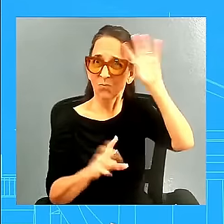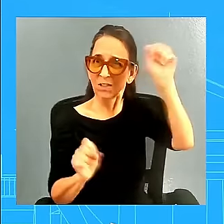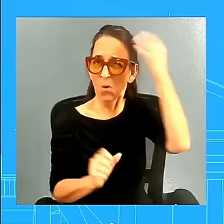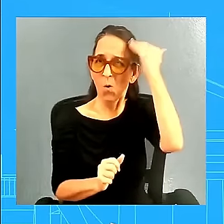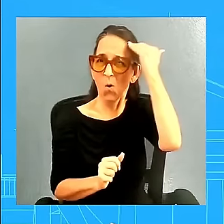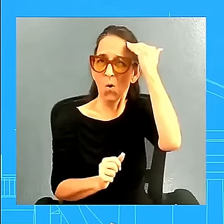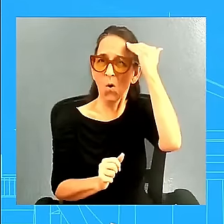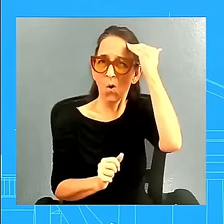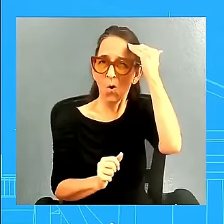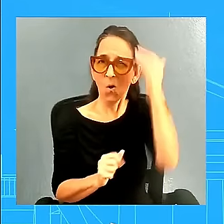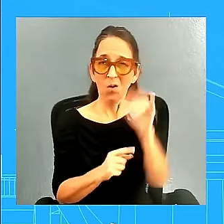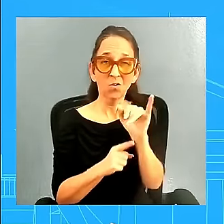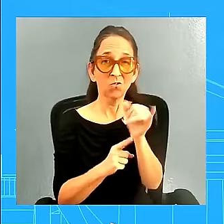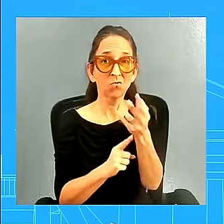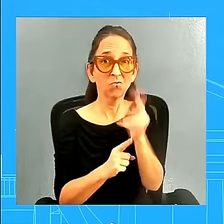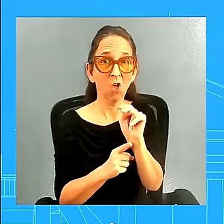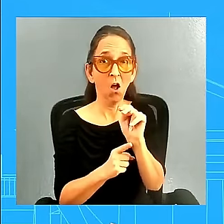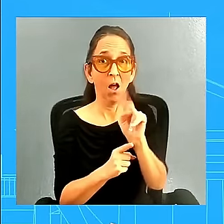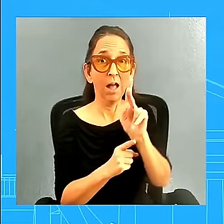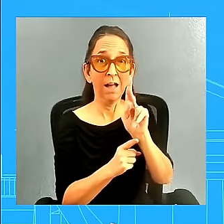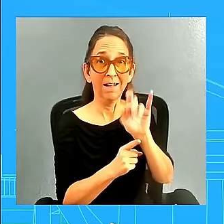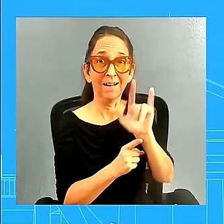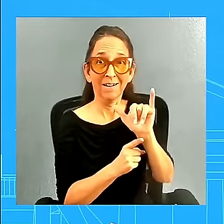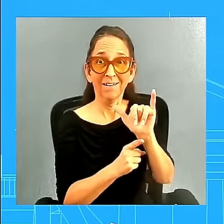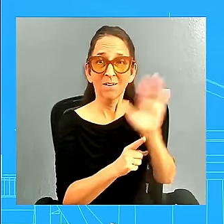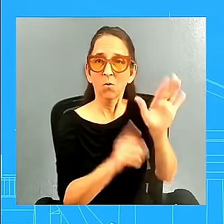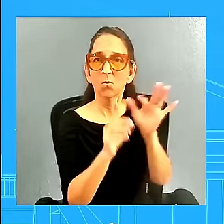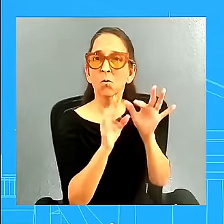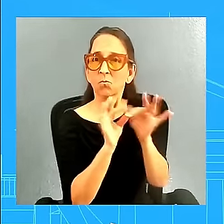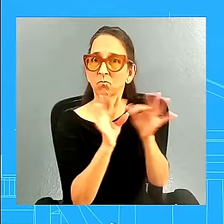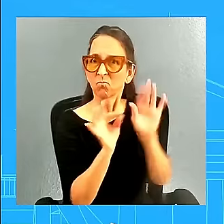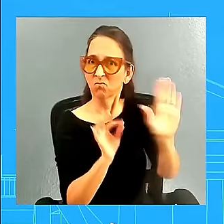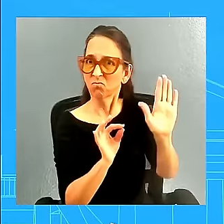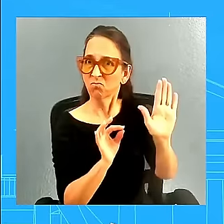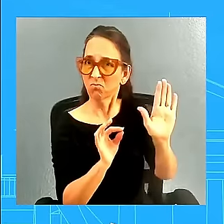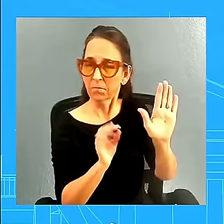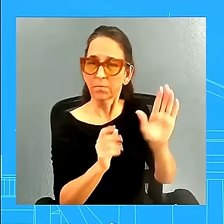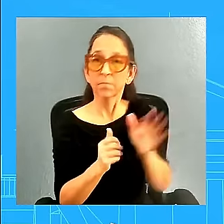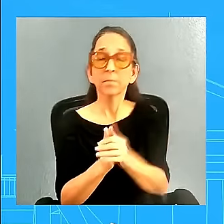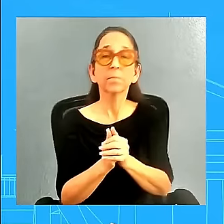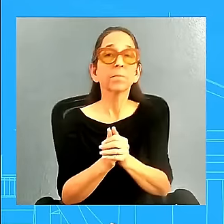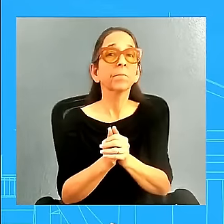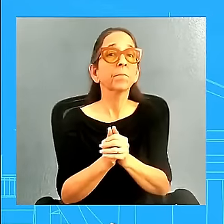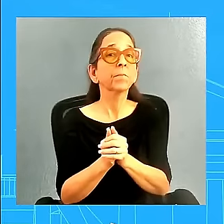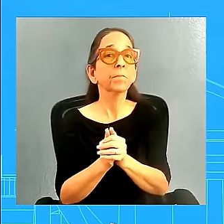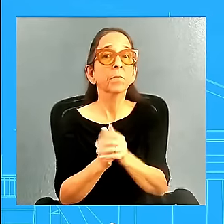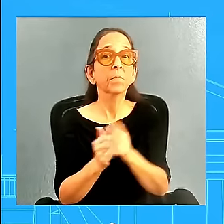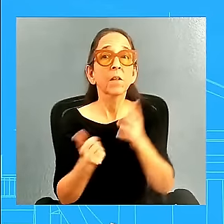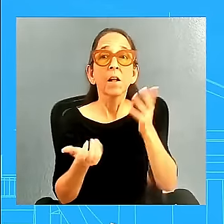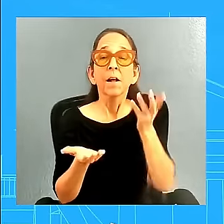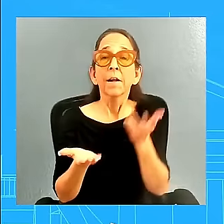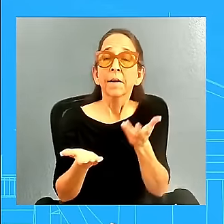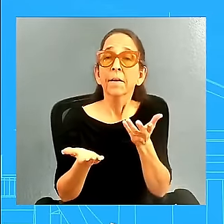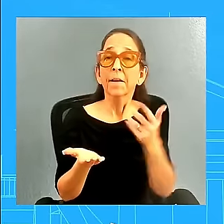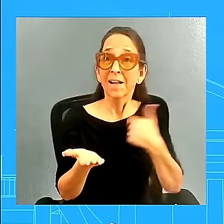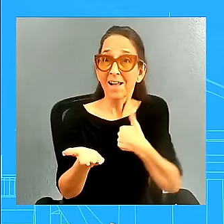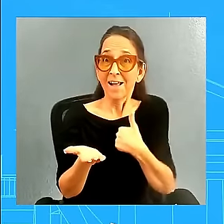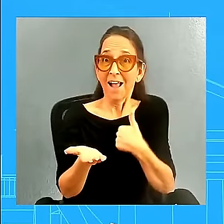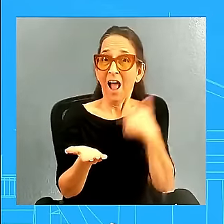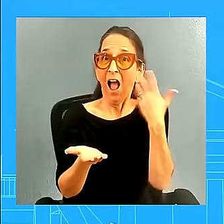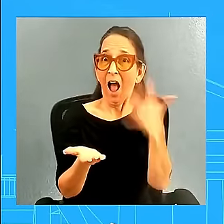And I gave your reaction as part of the as as the president's White House press secretary. And what I'm saying to you today